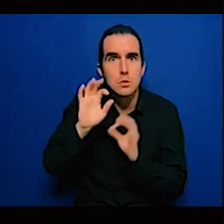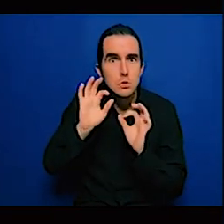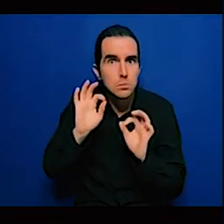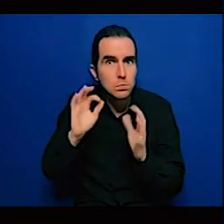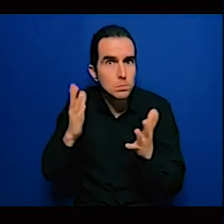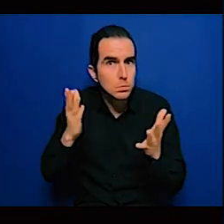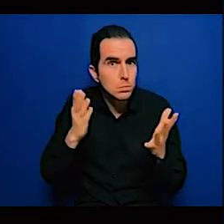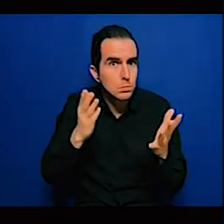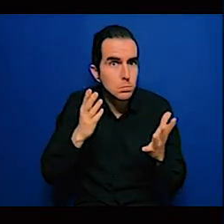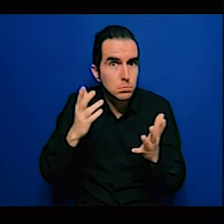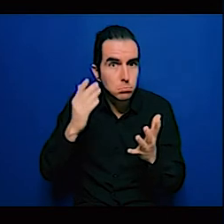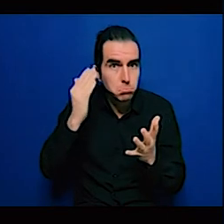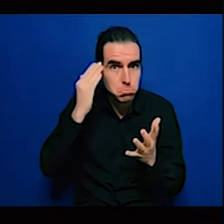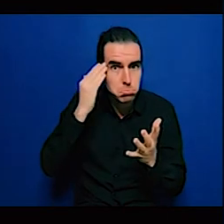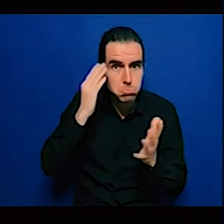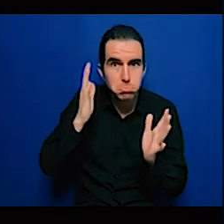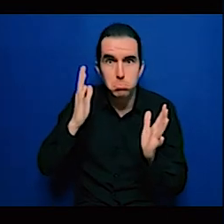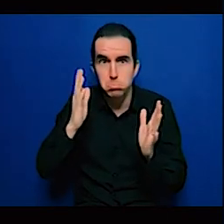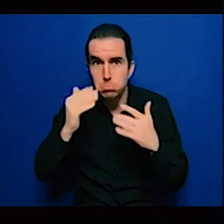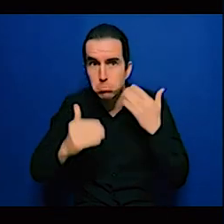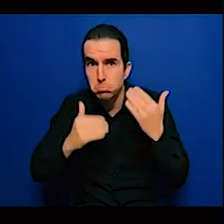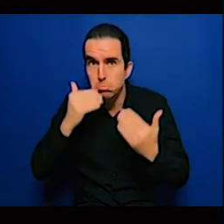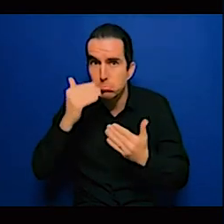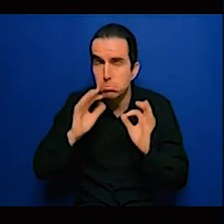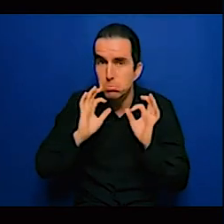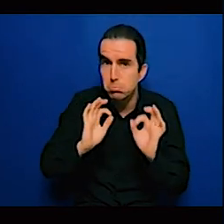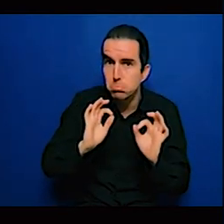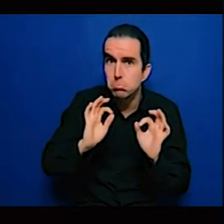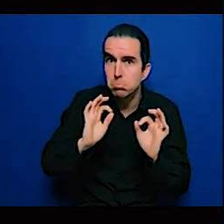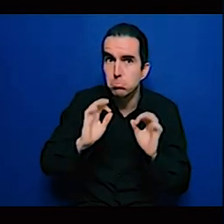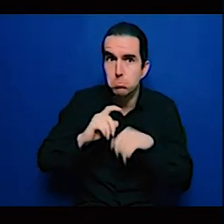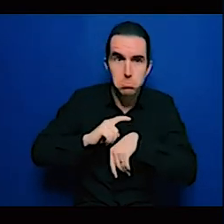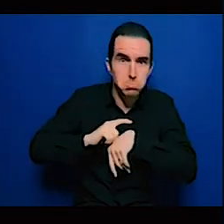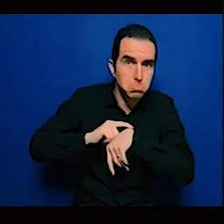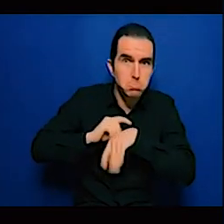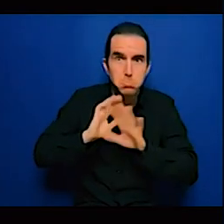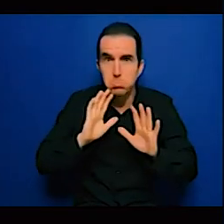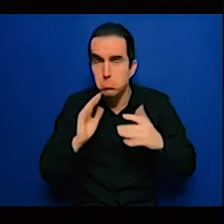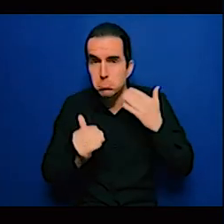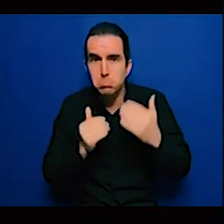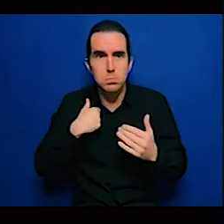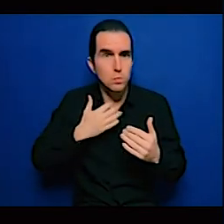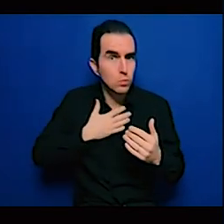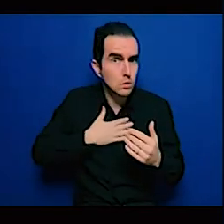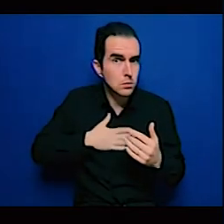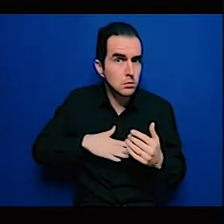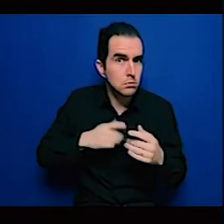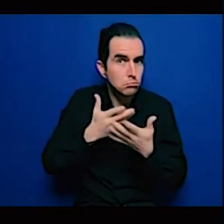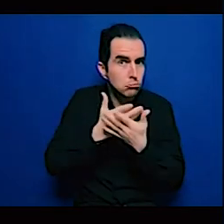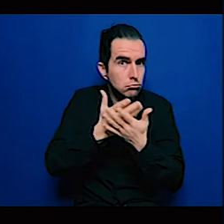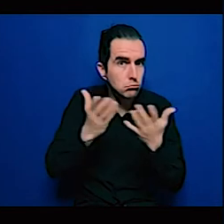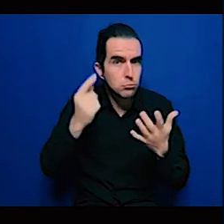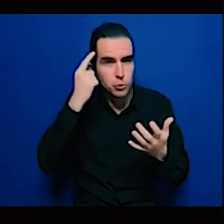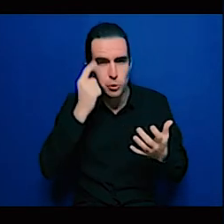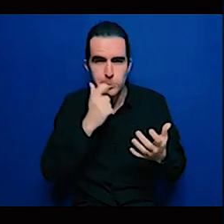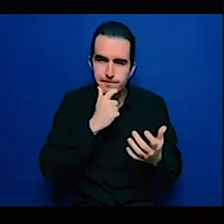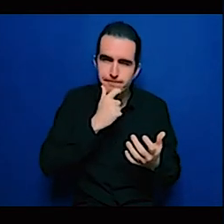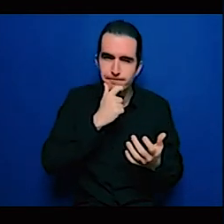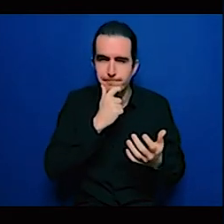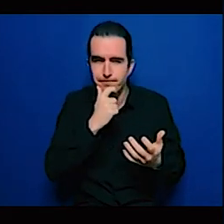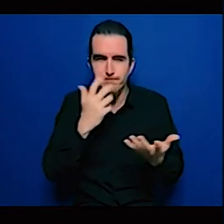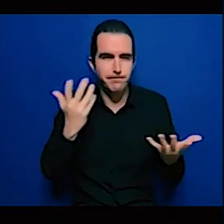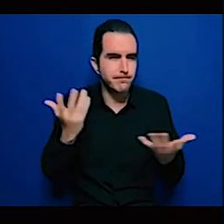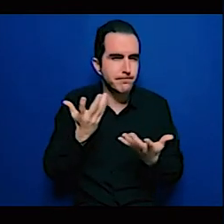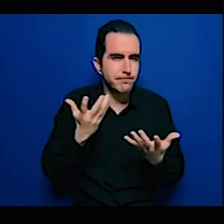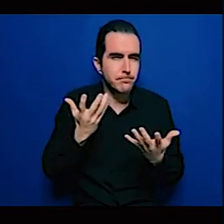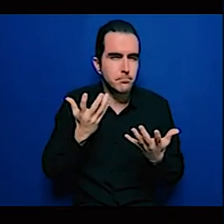you would like the key points to be if you would like to summarize in your own words initially I thought I